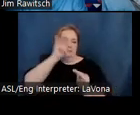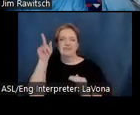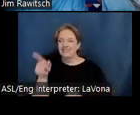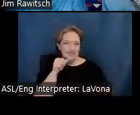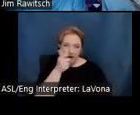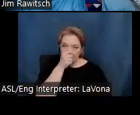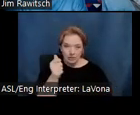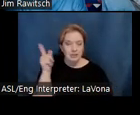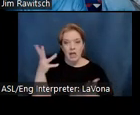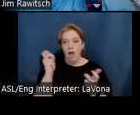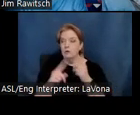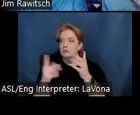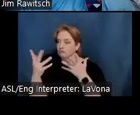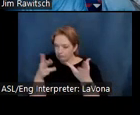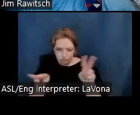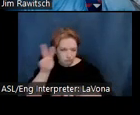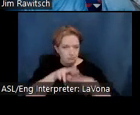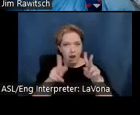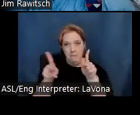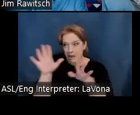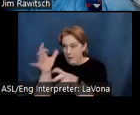of an artist's hands at work.